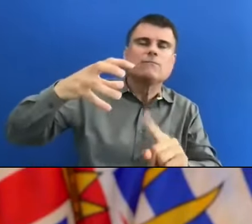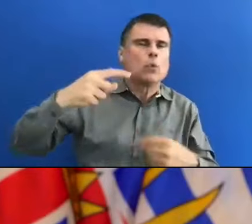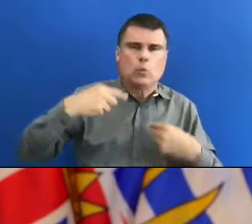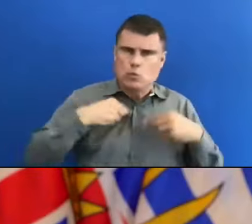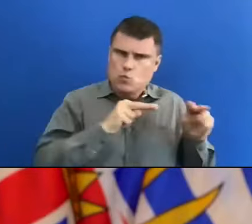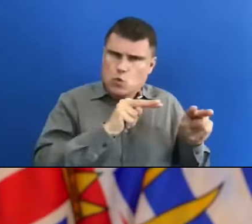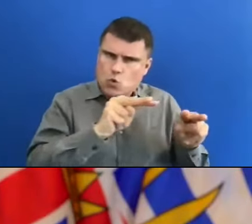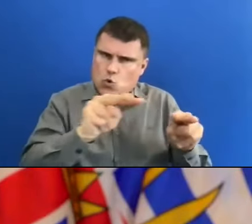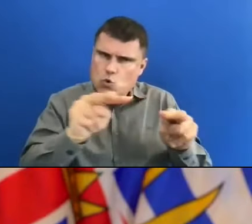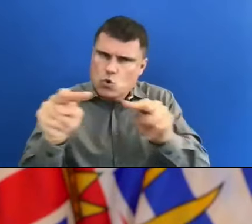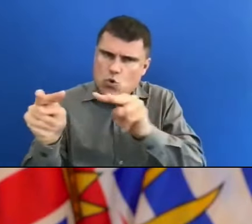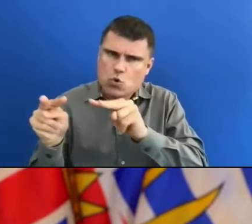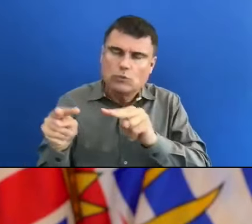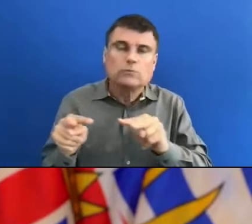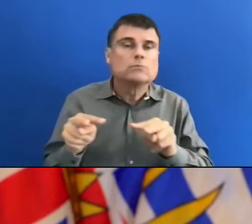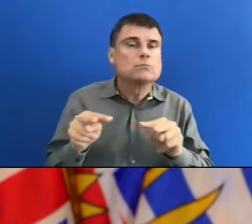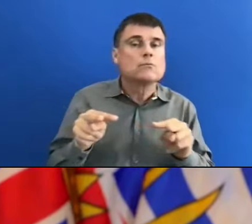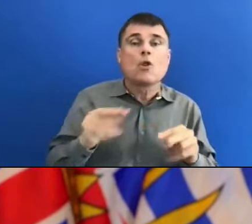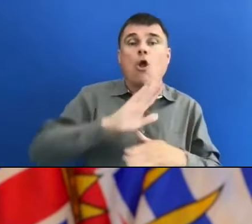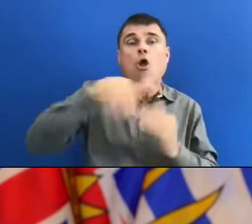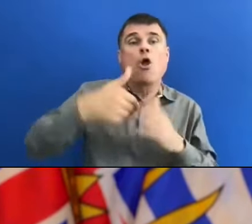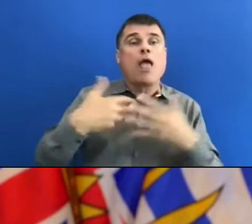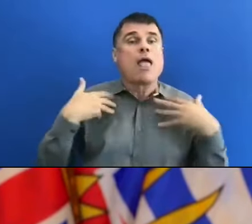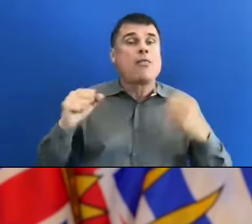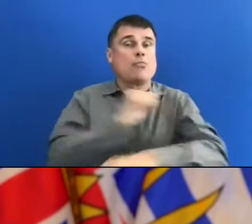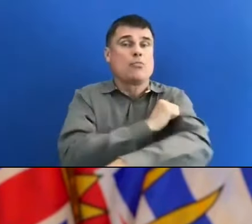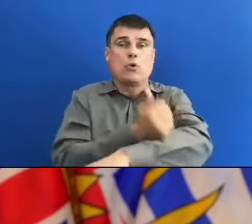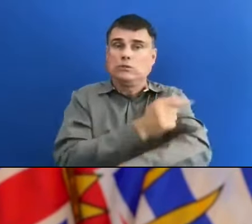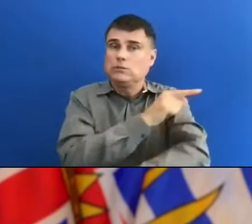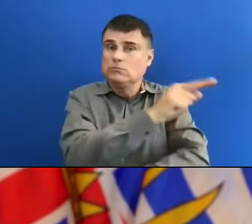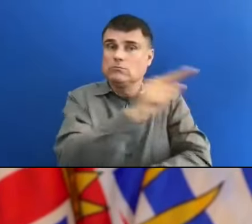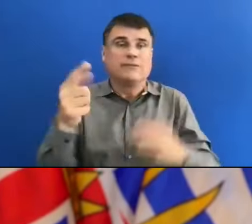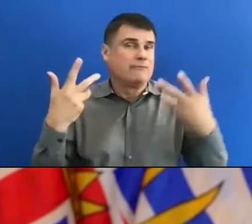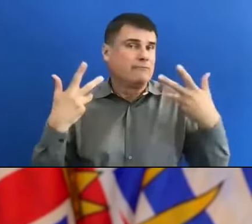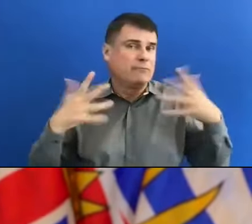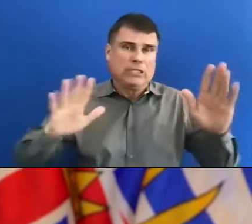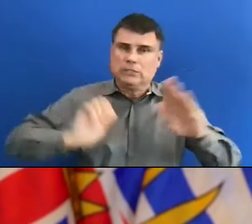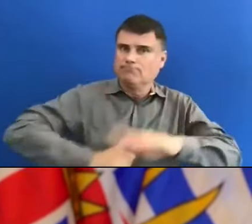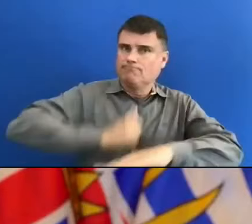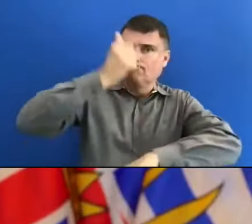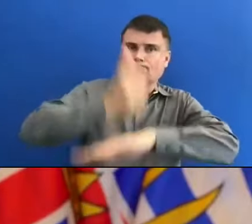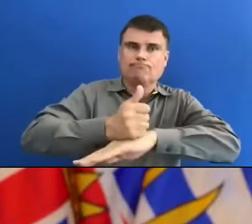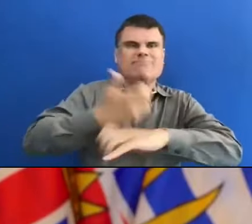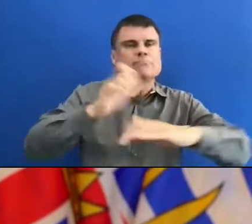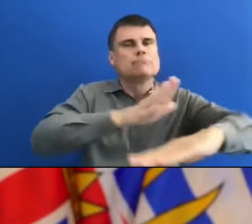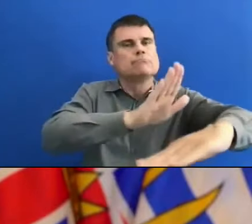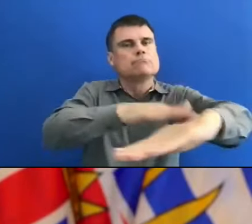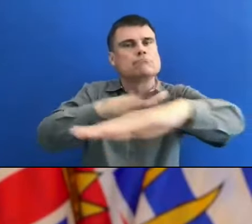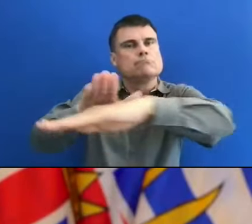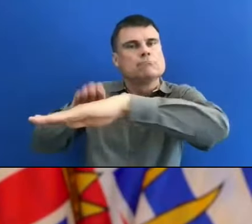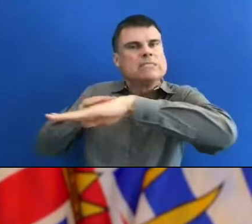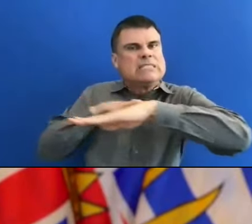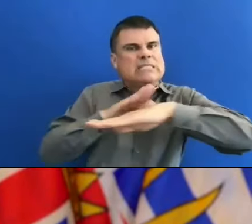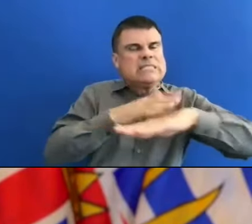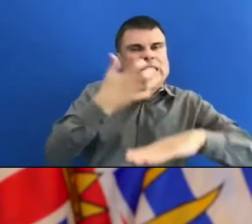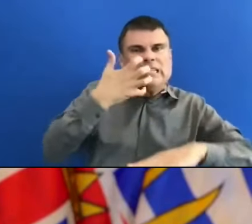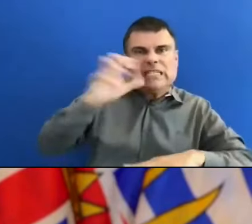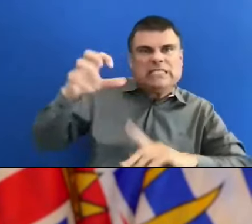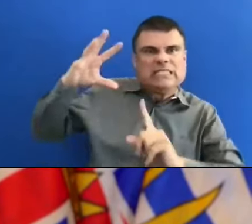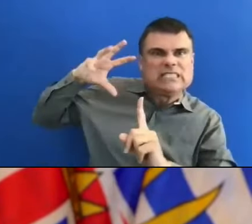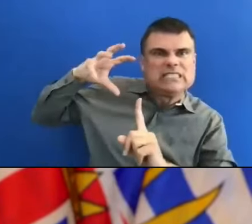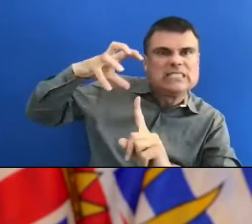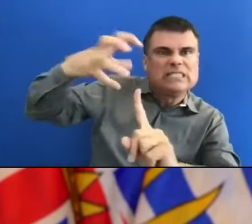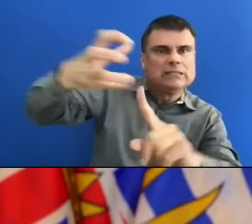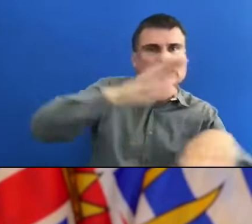all of the health authorities implemented heat alerts and worked with their local municipalities on Friday